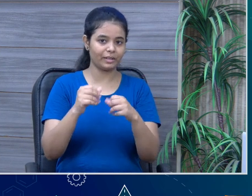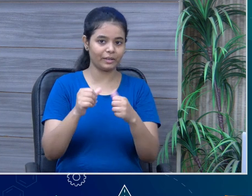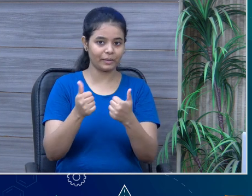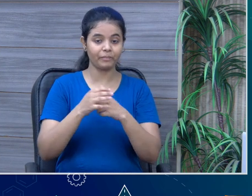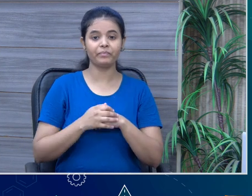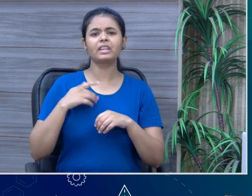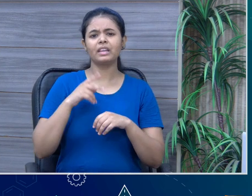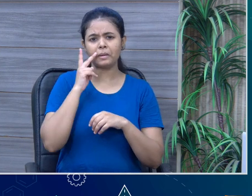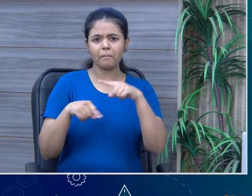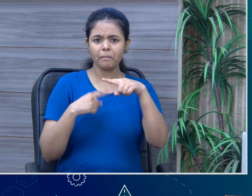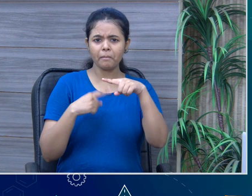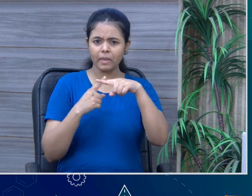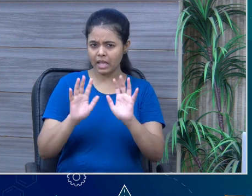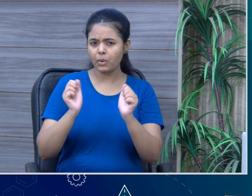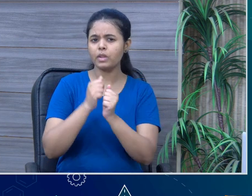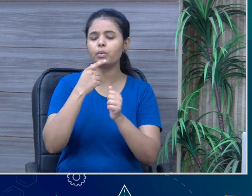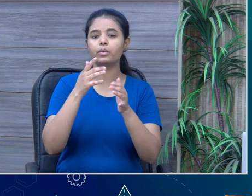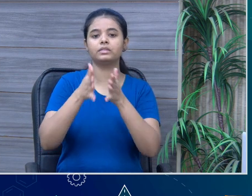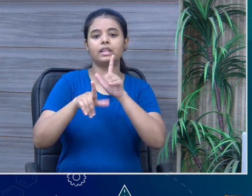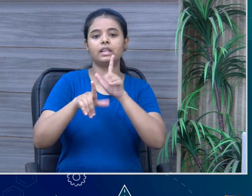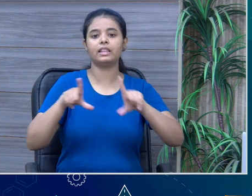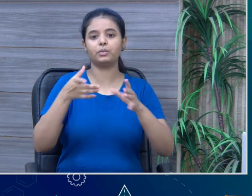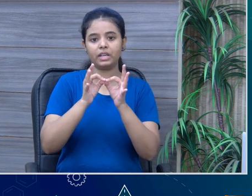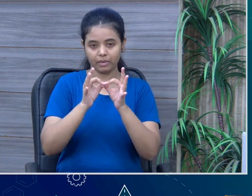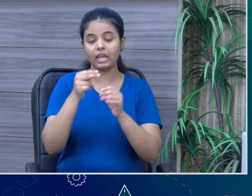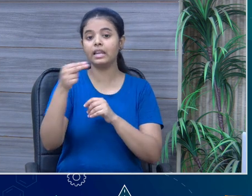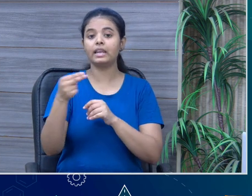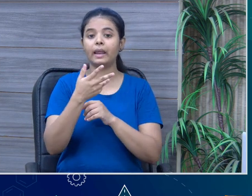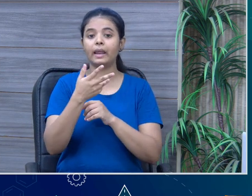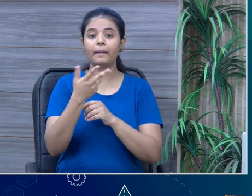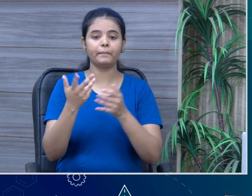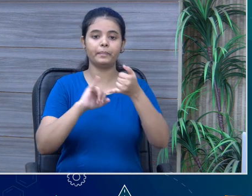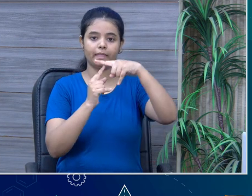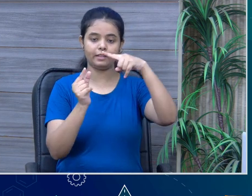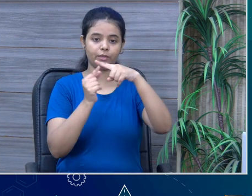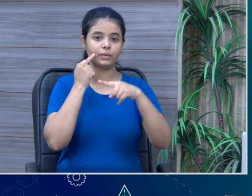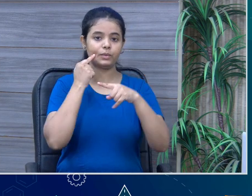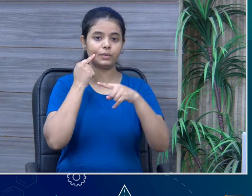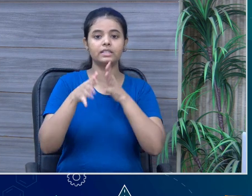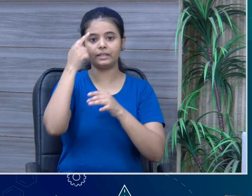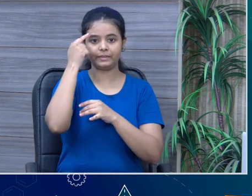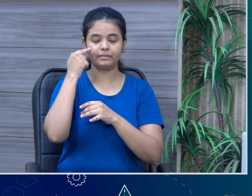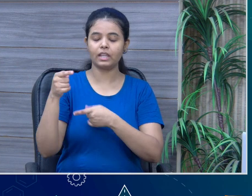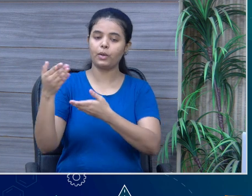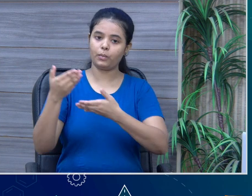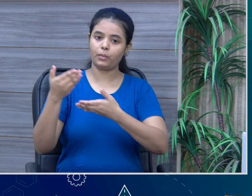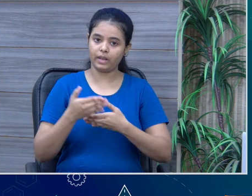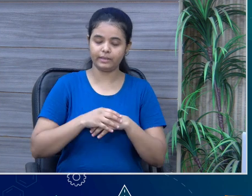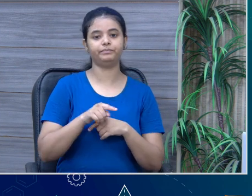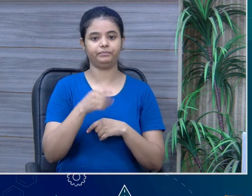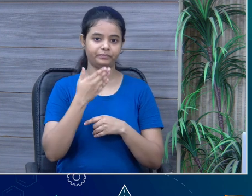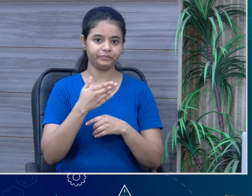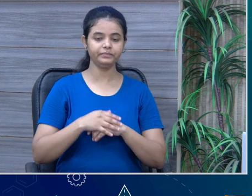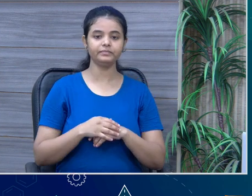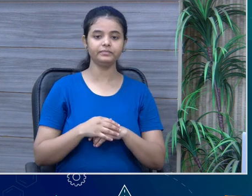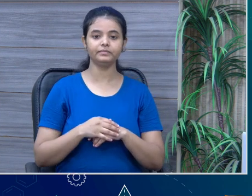you can see a sign language interpreter. Let me introduce her to all of you. She is Ms. Stuti Kumari. A very warm welcome to you, ma'am.